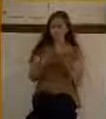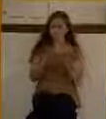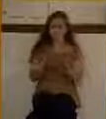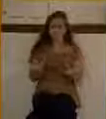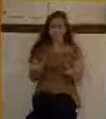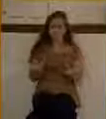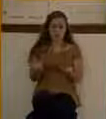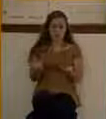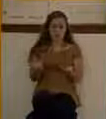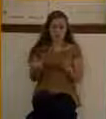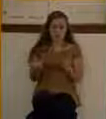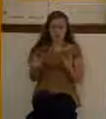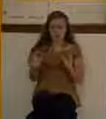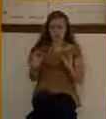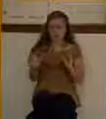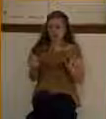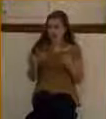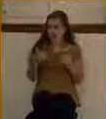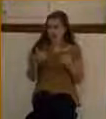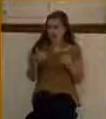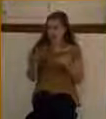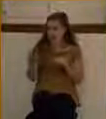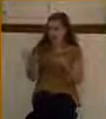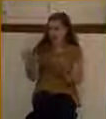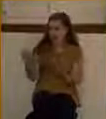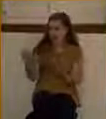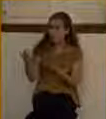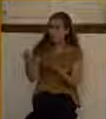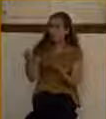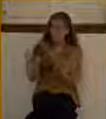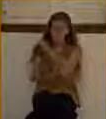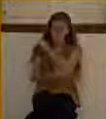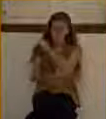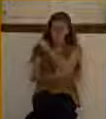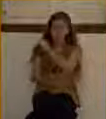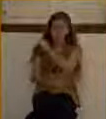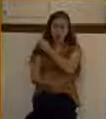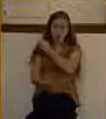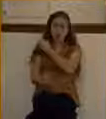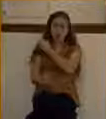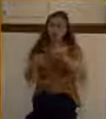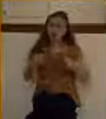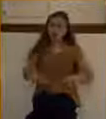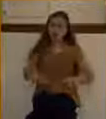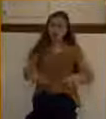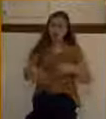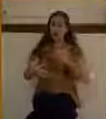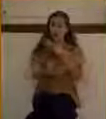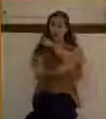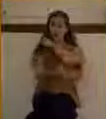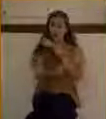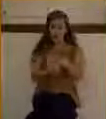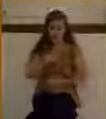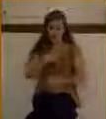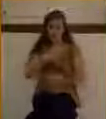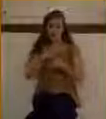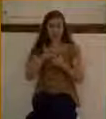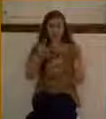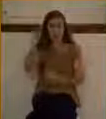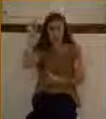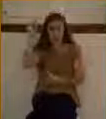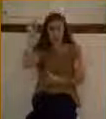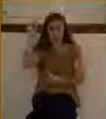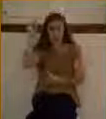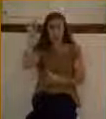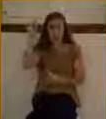mercy. He comes with nothing in his hands. He comes poor in spirit. He comes with that childlike faith that Jesus had